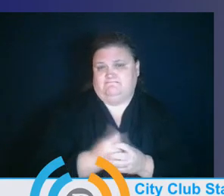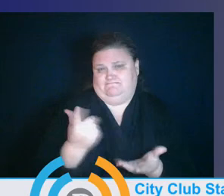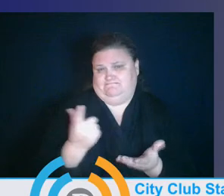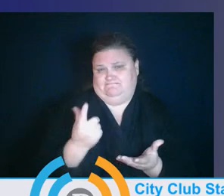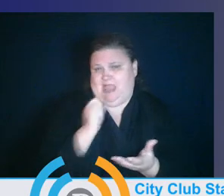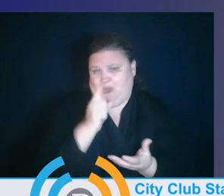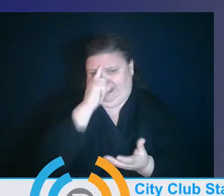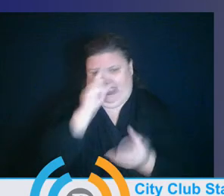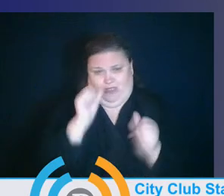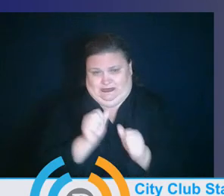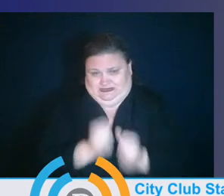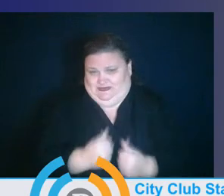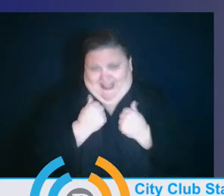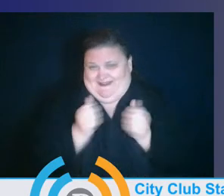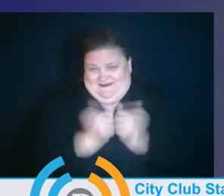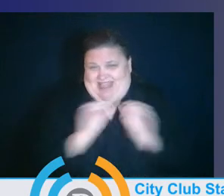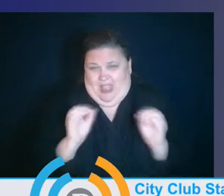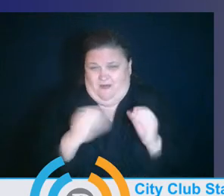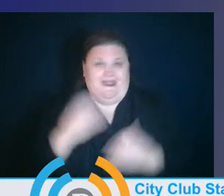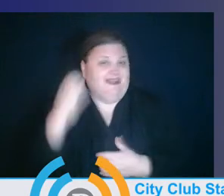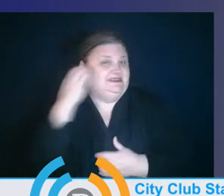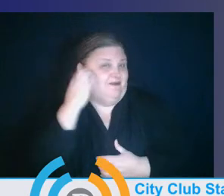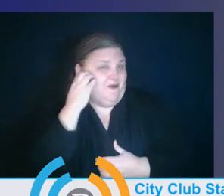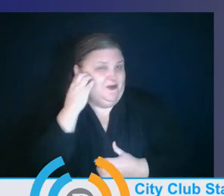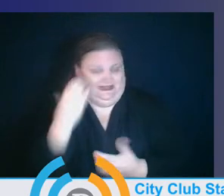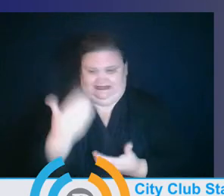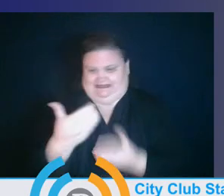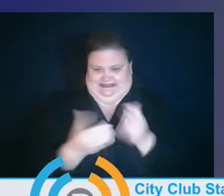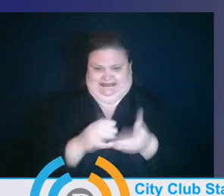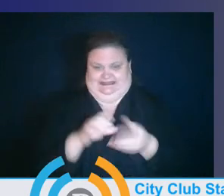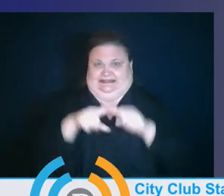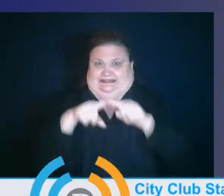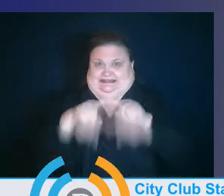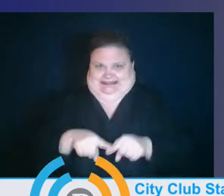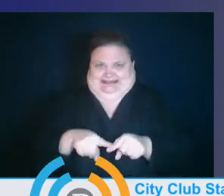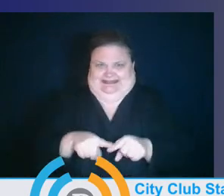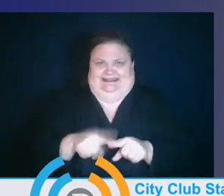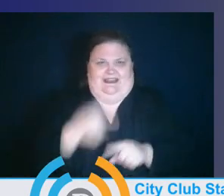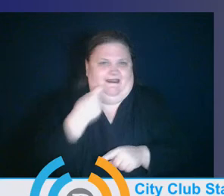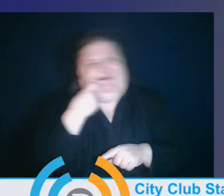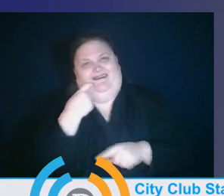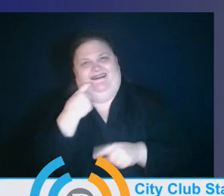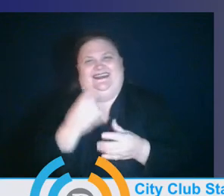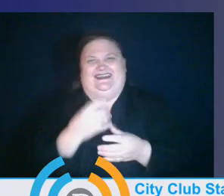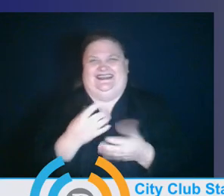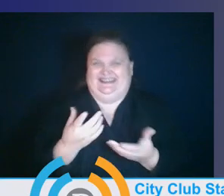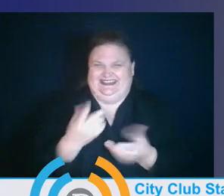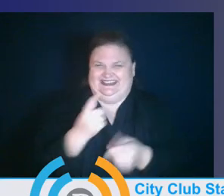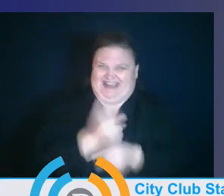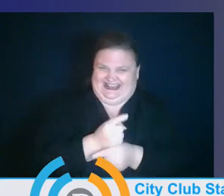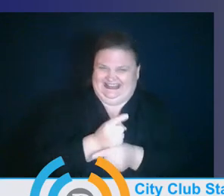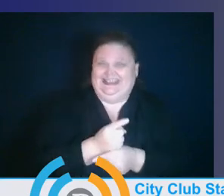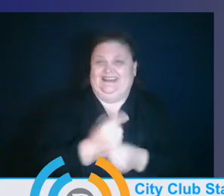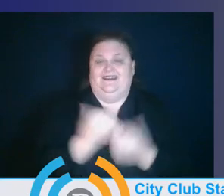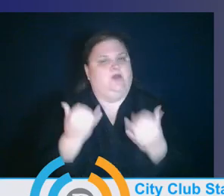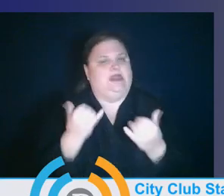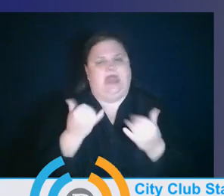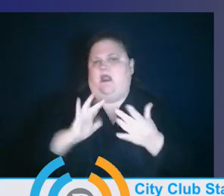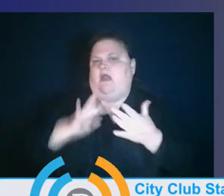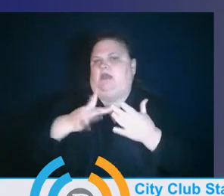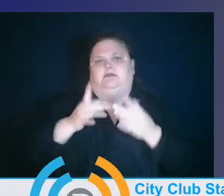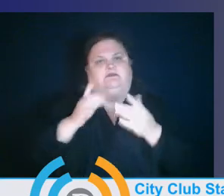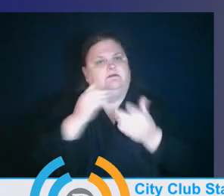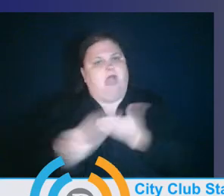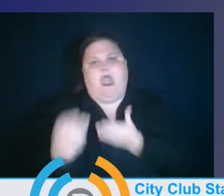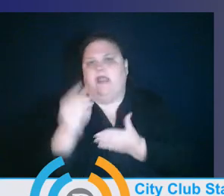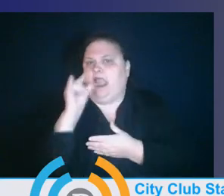my smartphone, right? And we can go on and on, right? I can go online right now and airline tickets. I can do